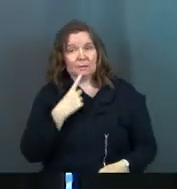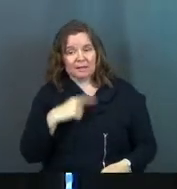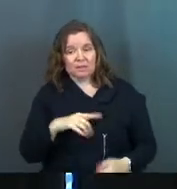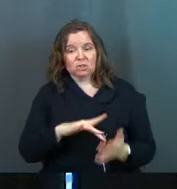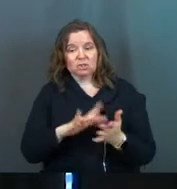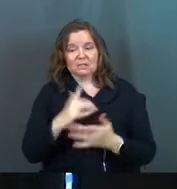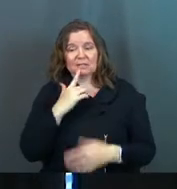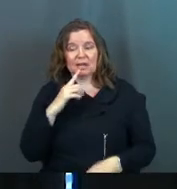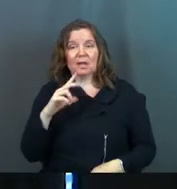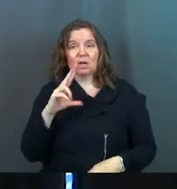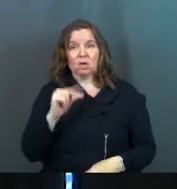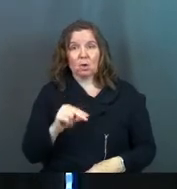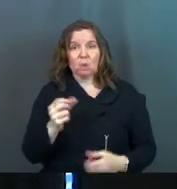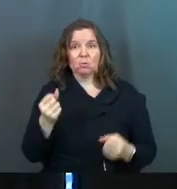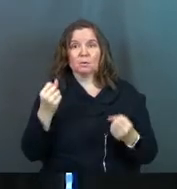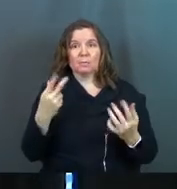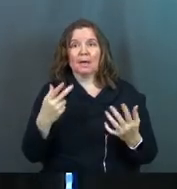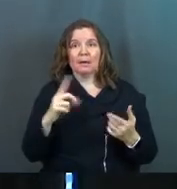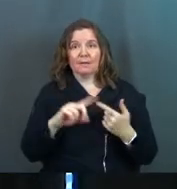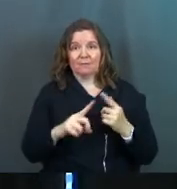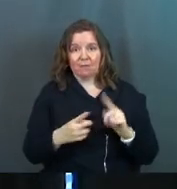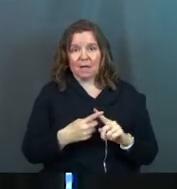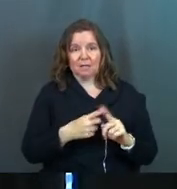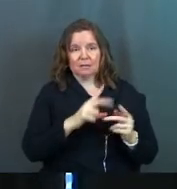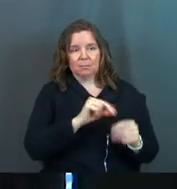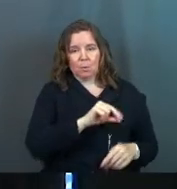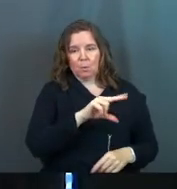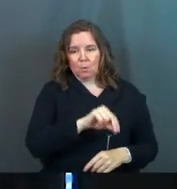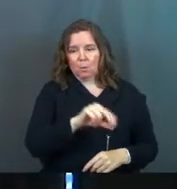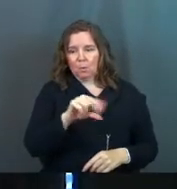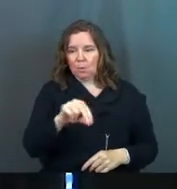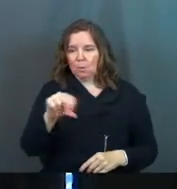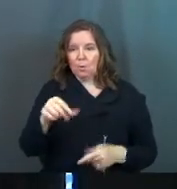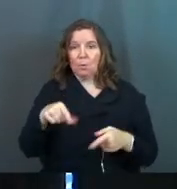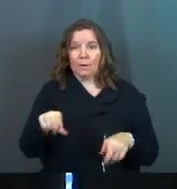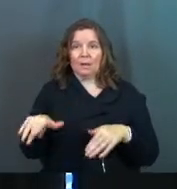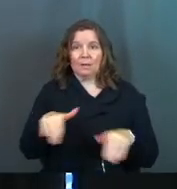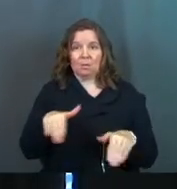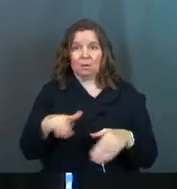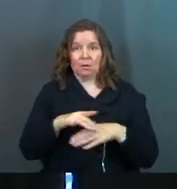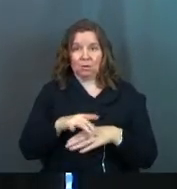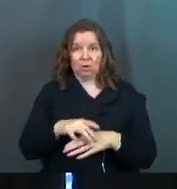Jesus said no to countless possible friendships while He walked the earth.